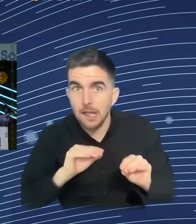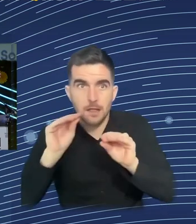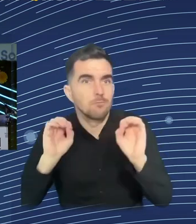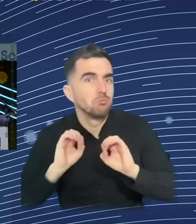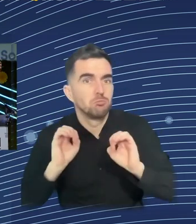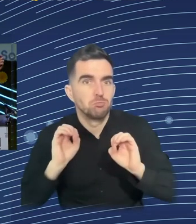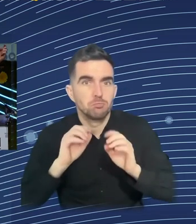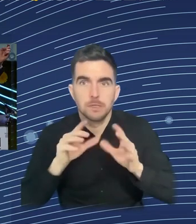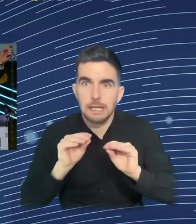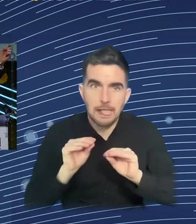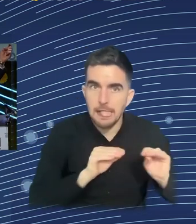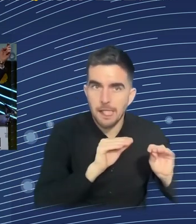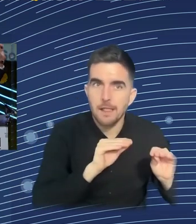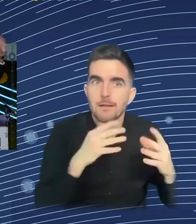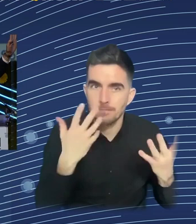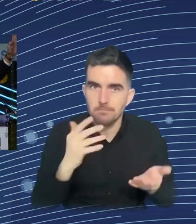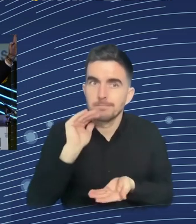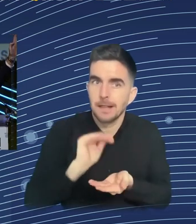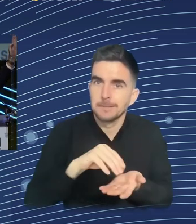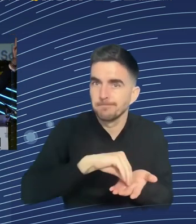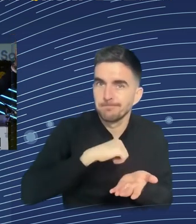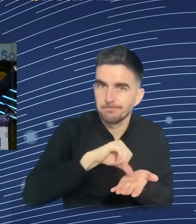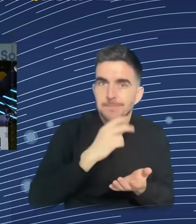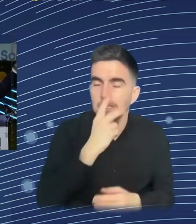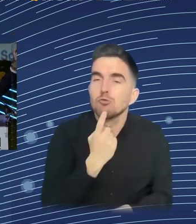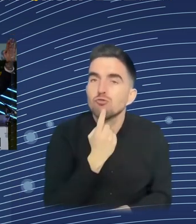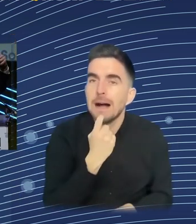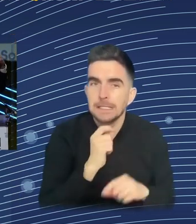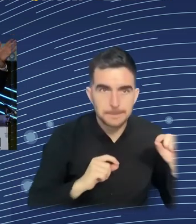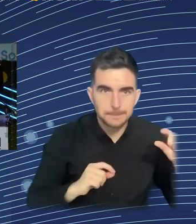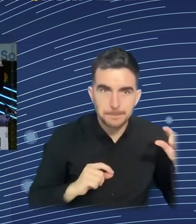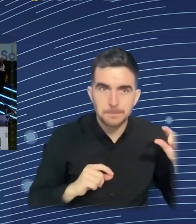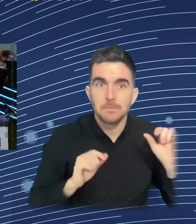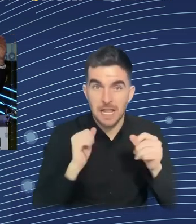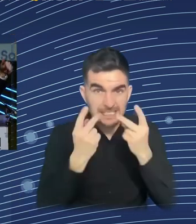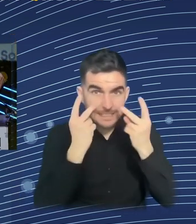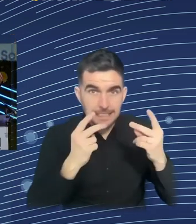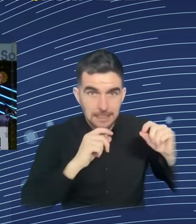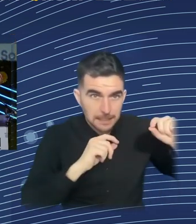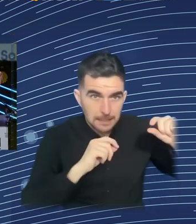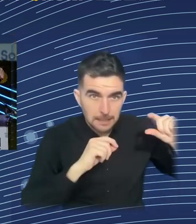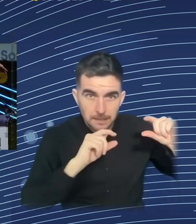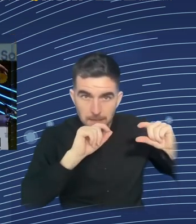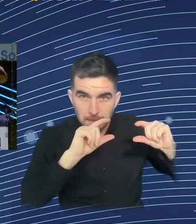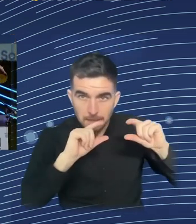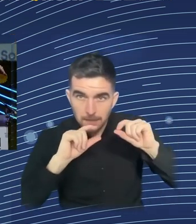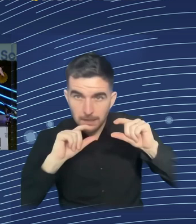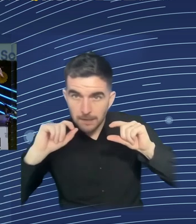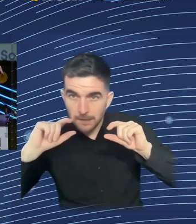if you see Sweden, for example, most of them moved to the right because, as we know, educational standards, they are higher